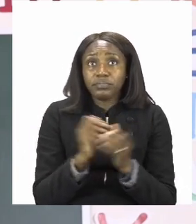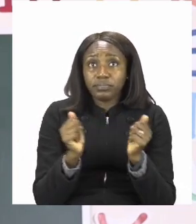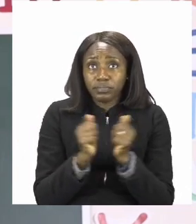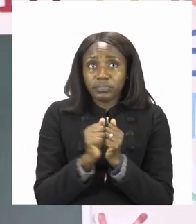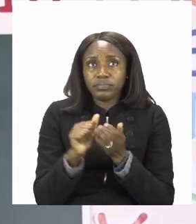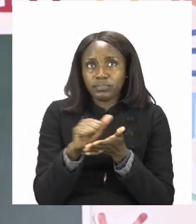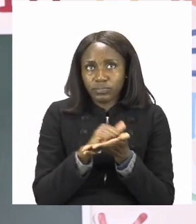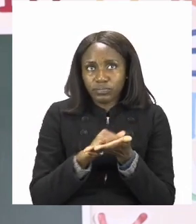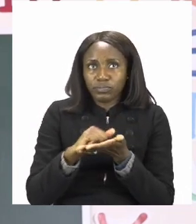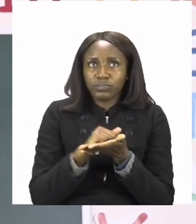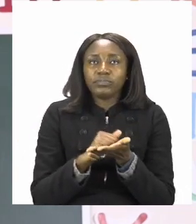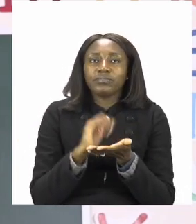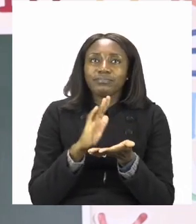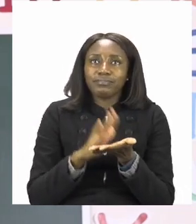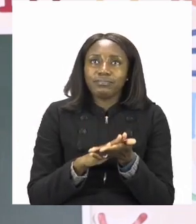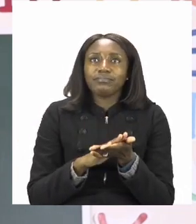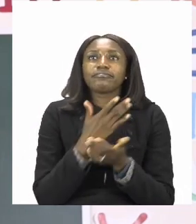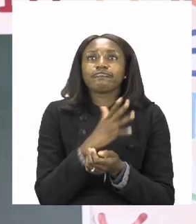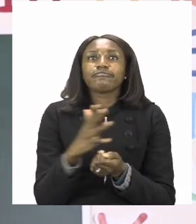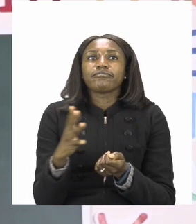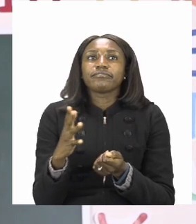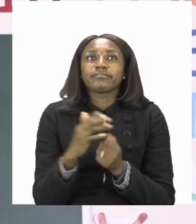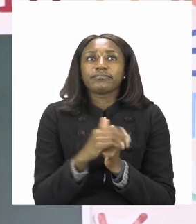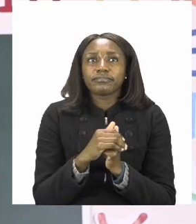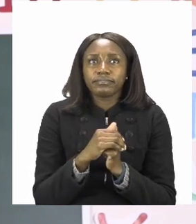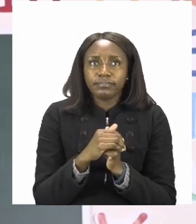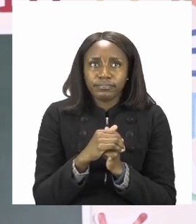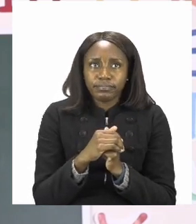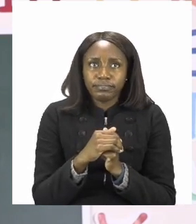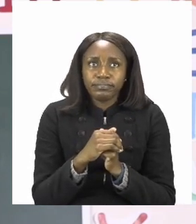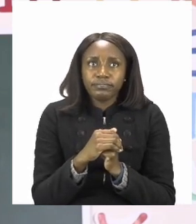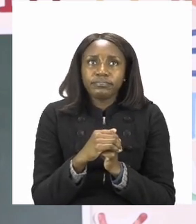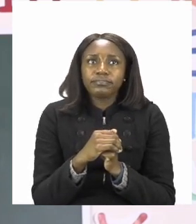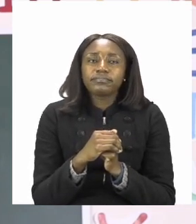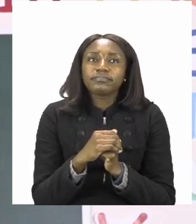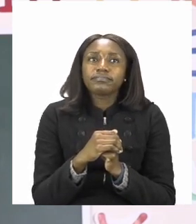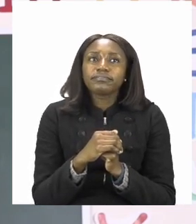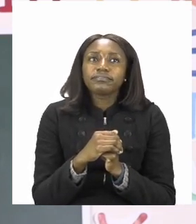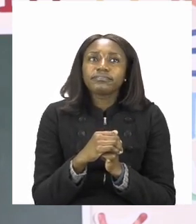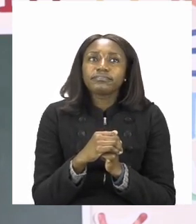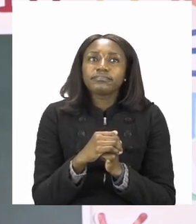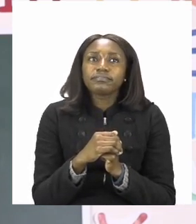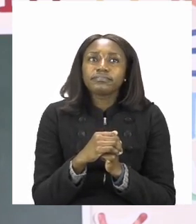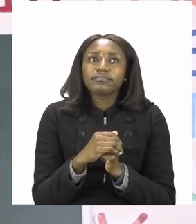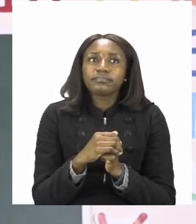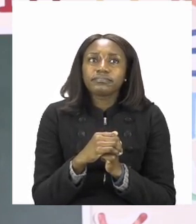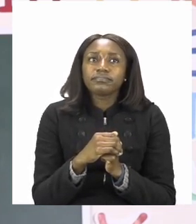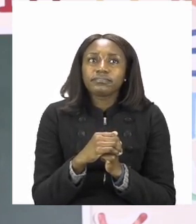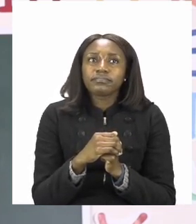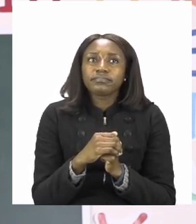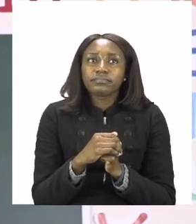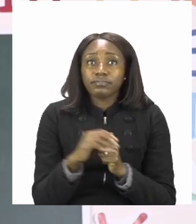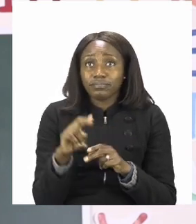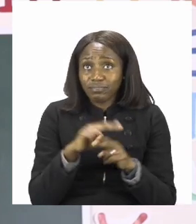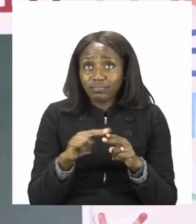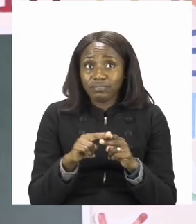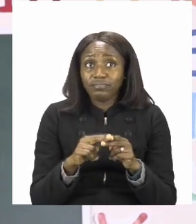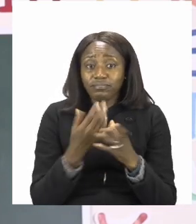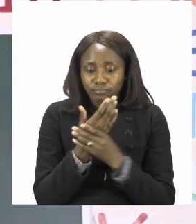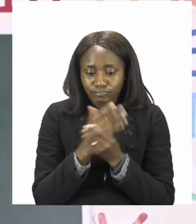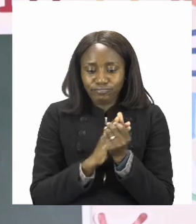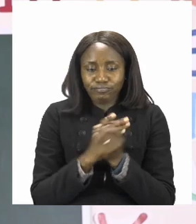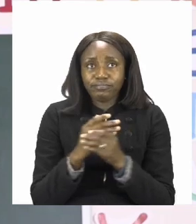used that it is correct. Wash hands with soap and water. We have used wash hands.